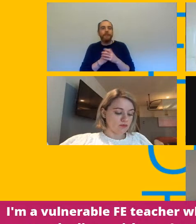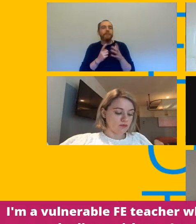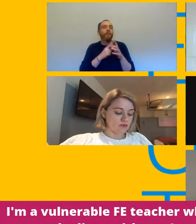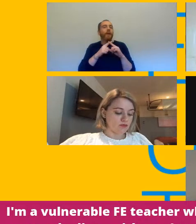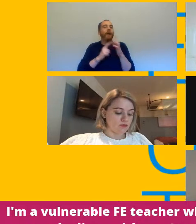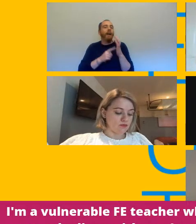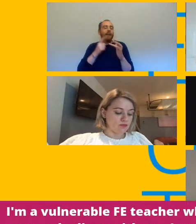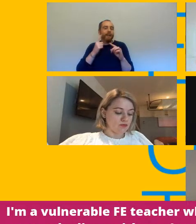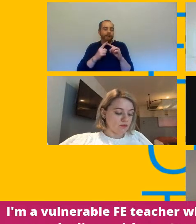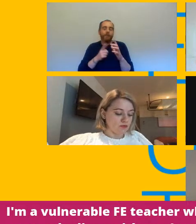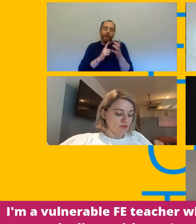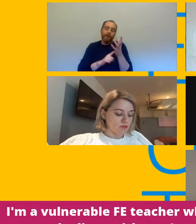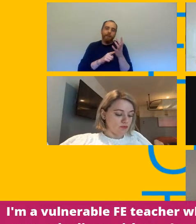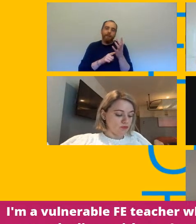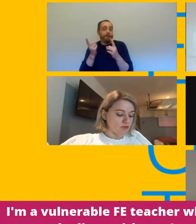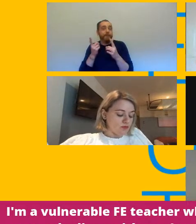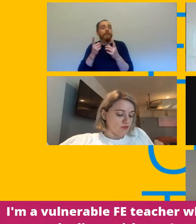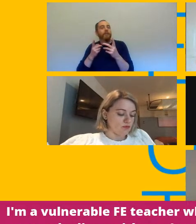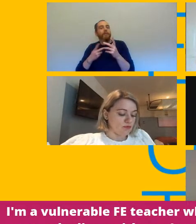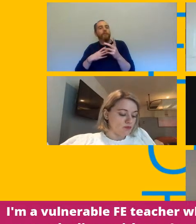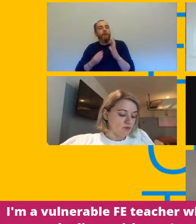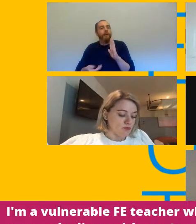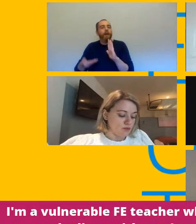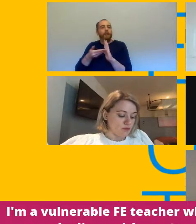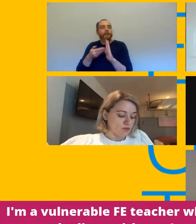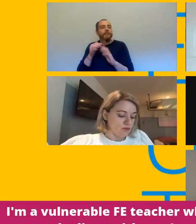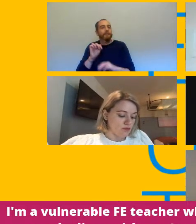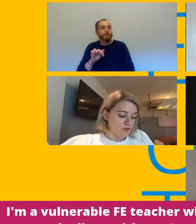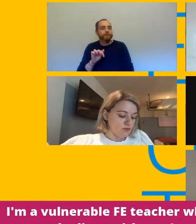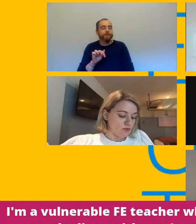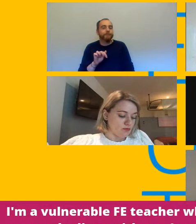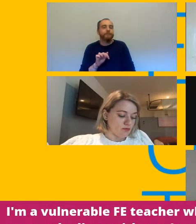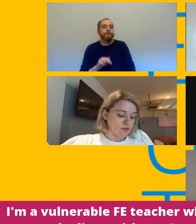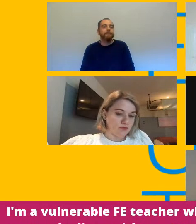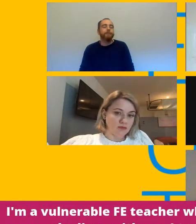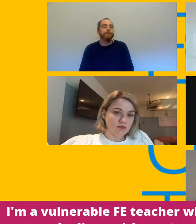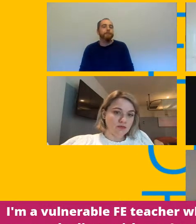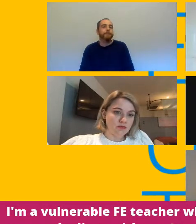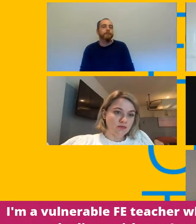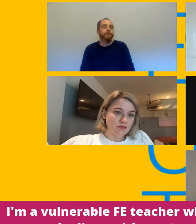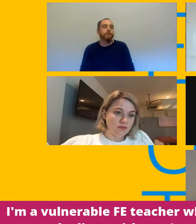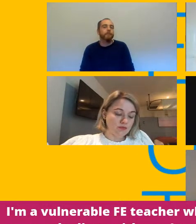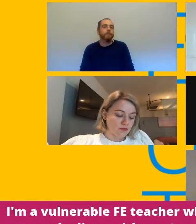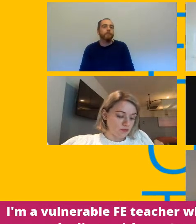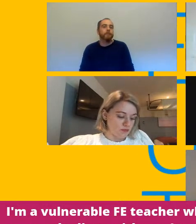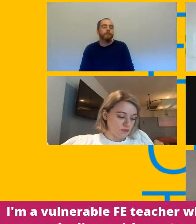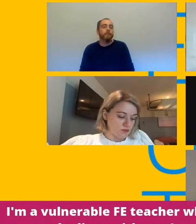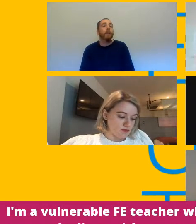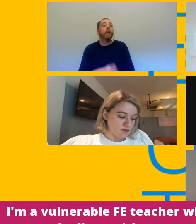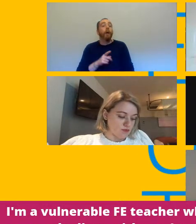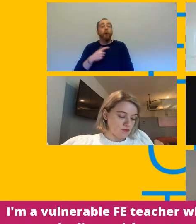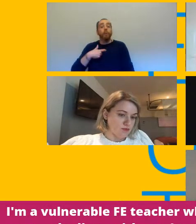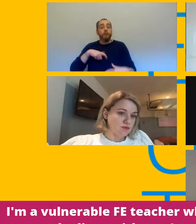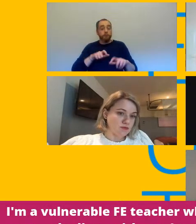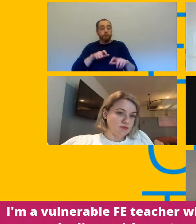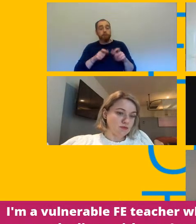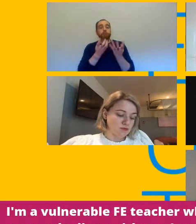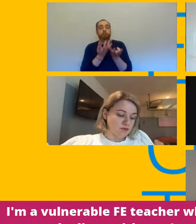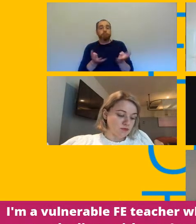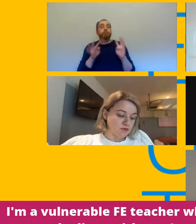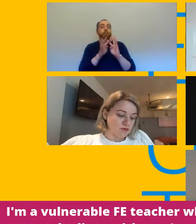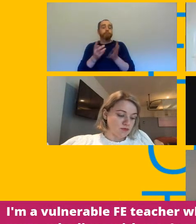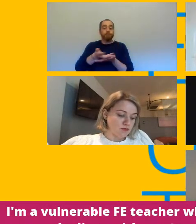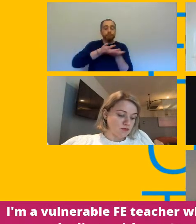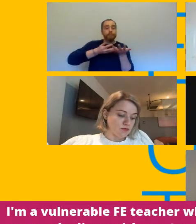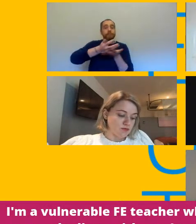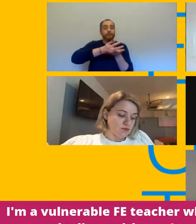yeah just to add add to this a little a little bit um we also approach it from a collective bargaining standpoint uh these